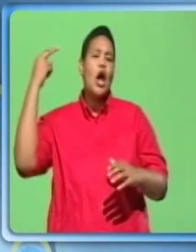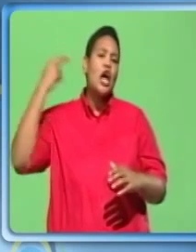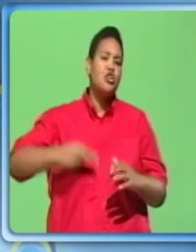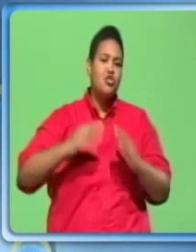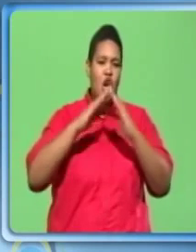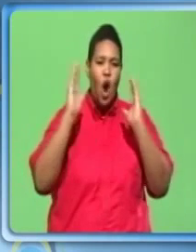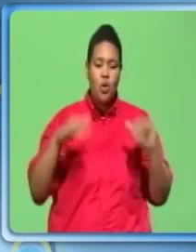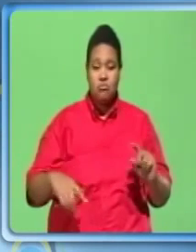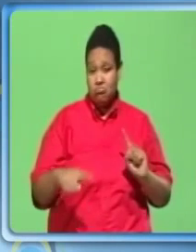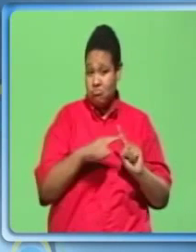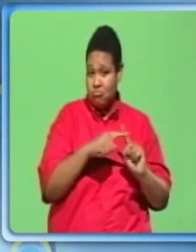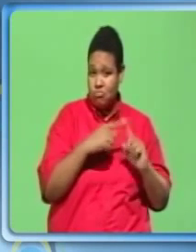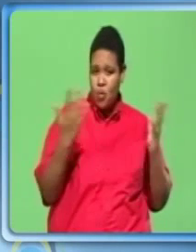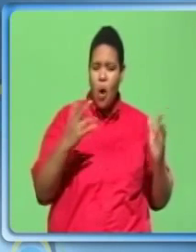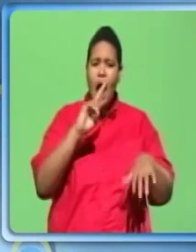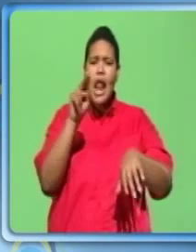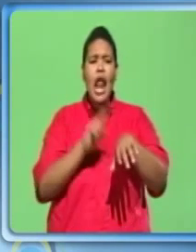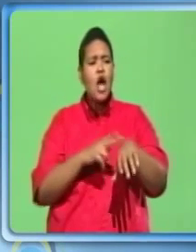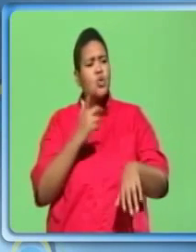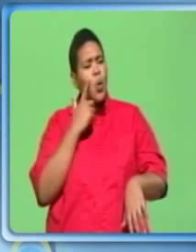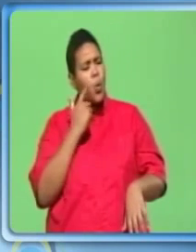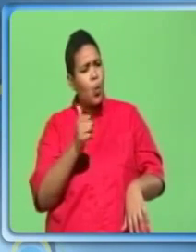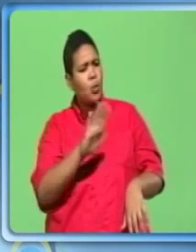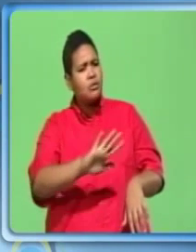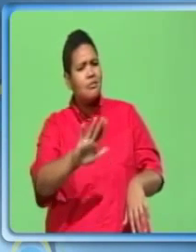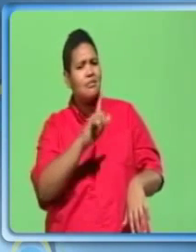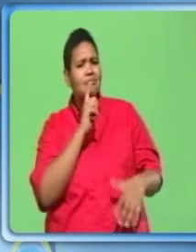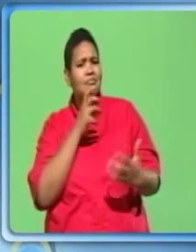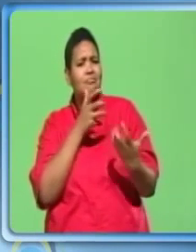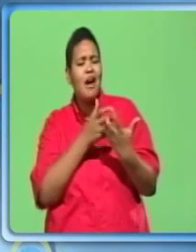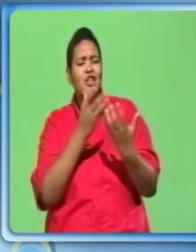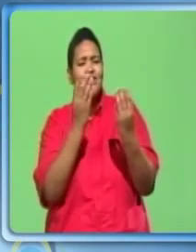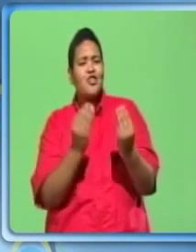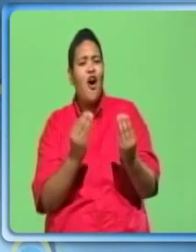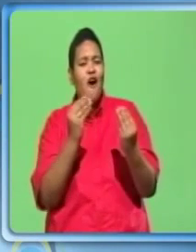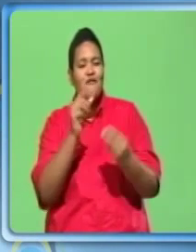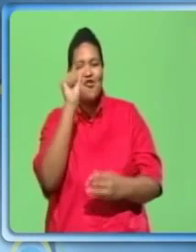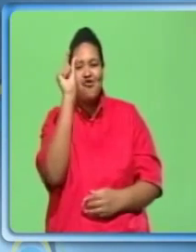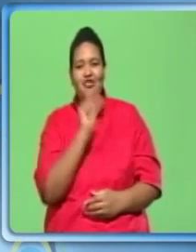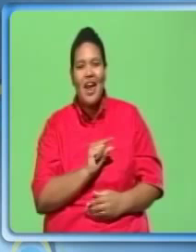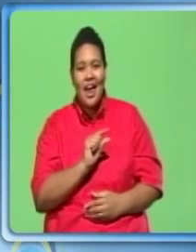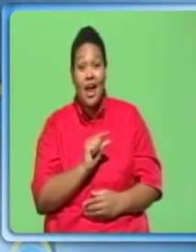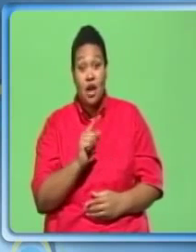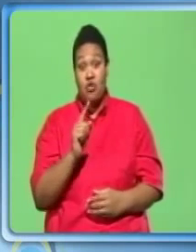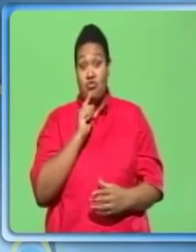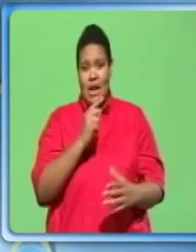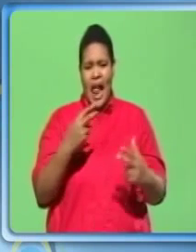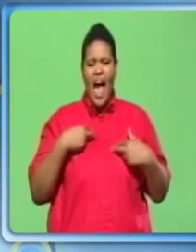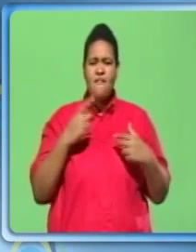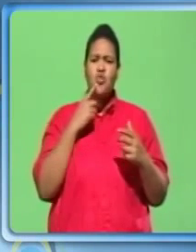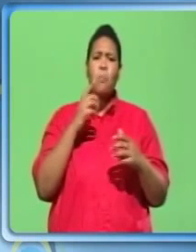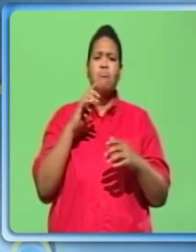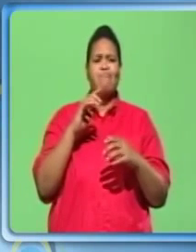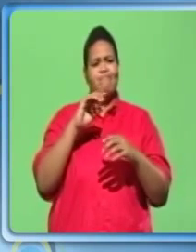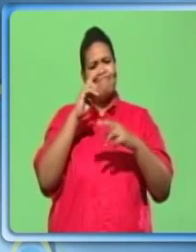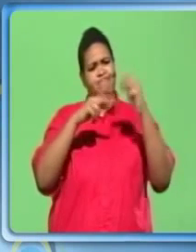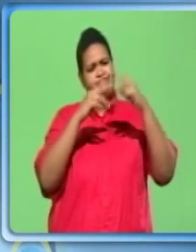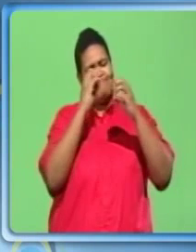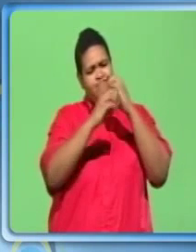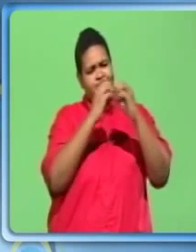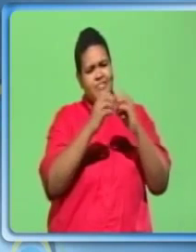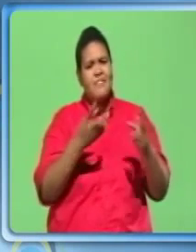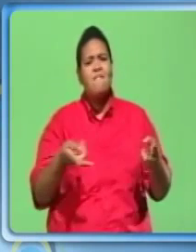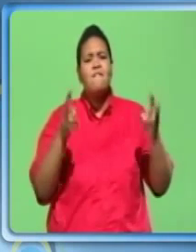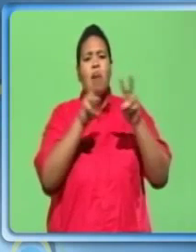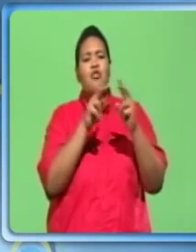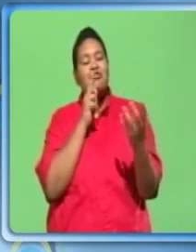natural look weathering to a soft gray. Offers some insulation value. Blends in with